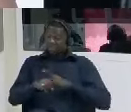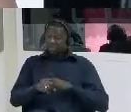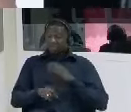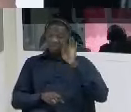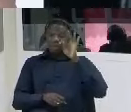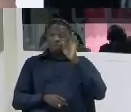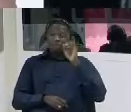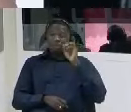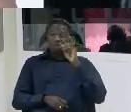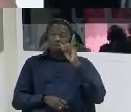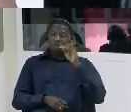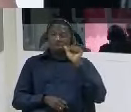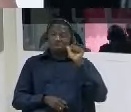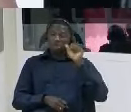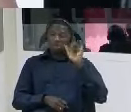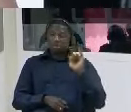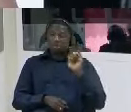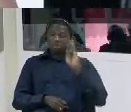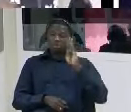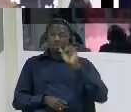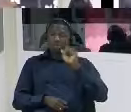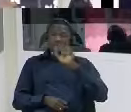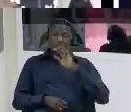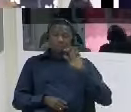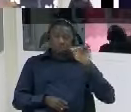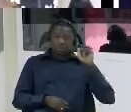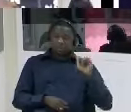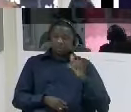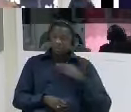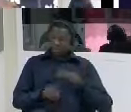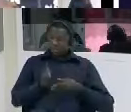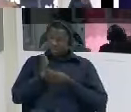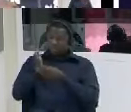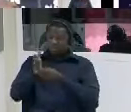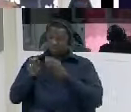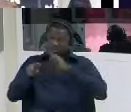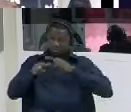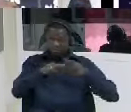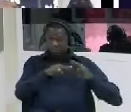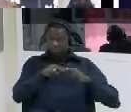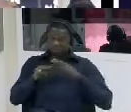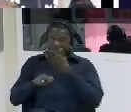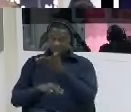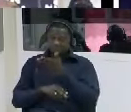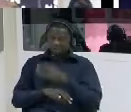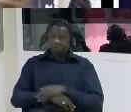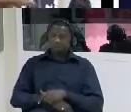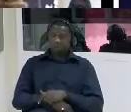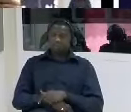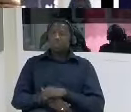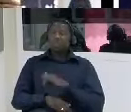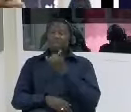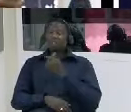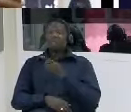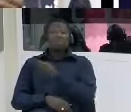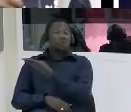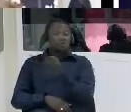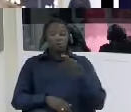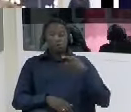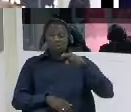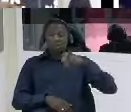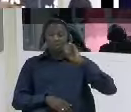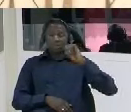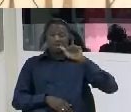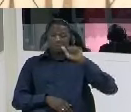there was he leading the panel yes these all were nia officers leading the panel here what about long tombong